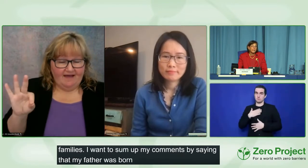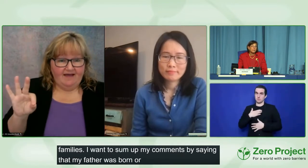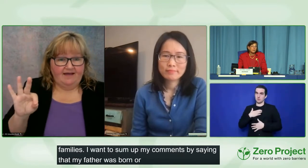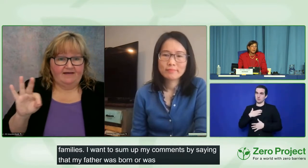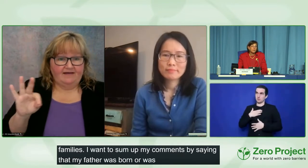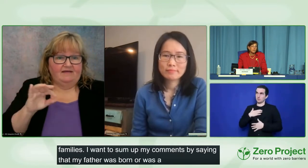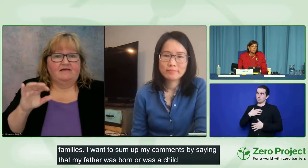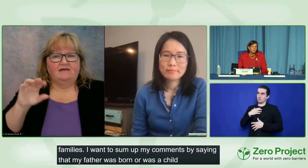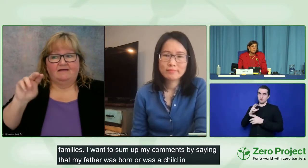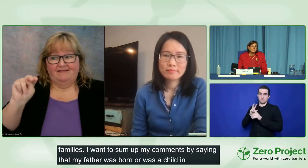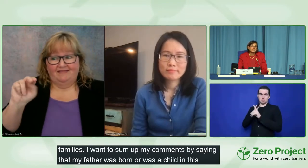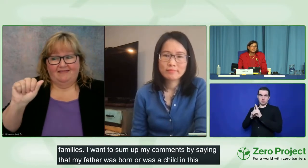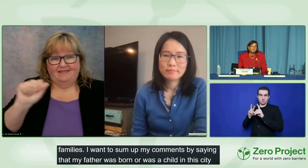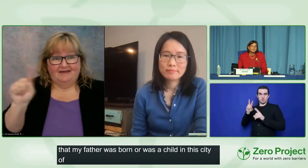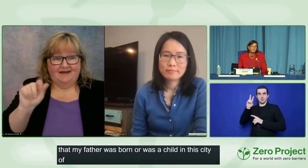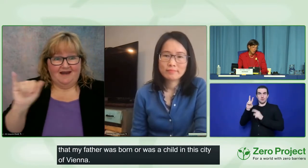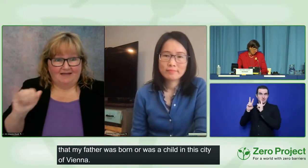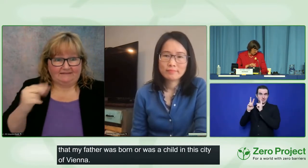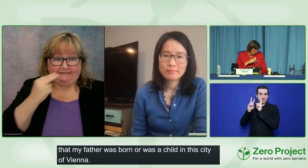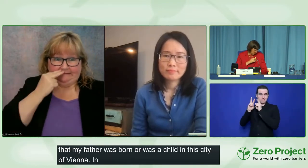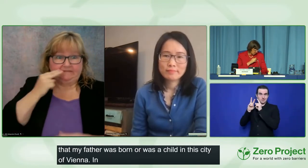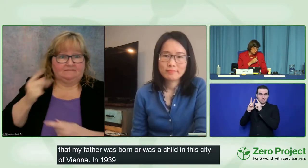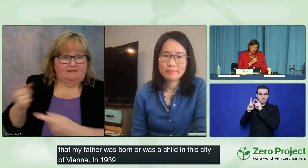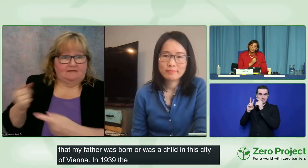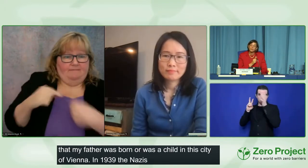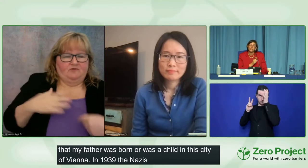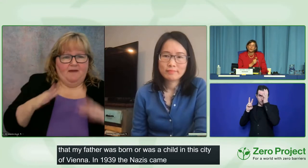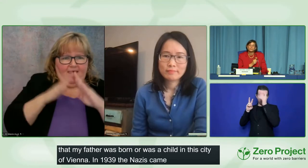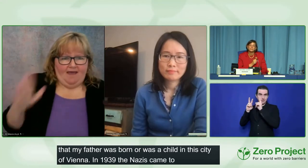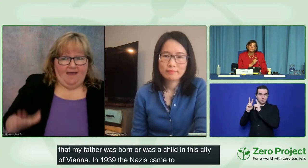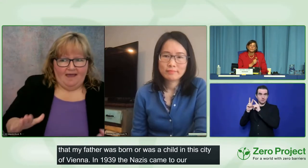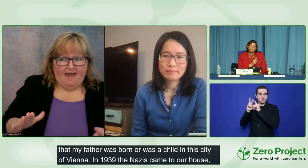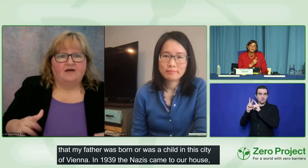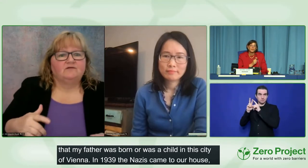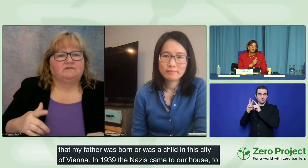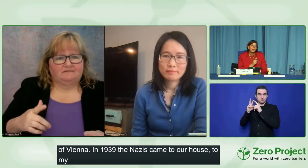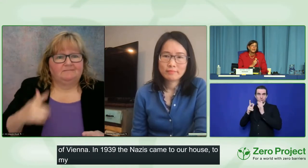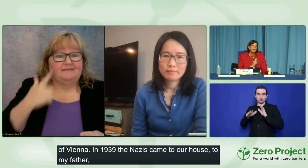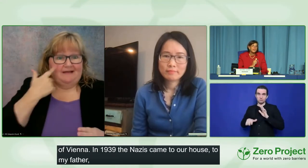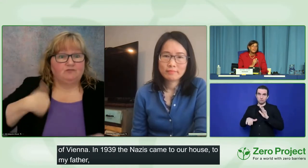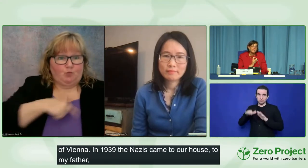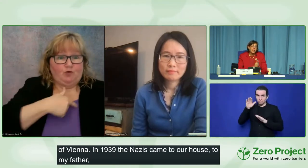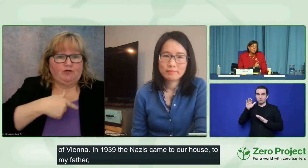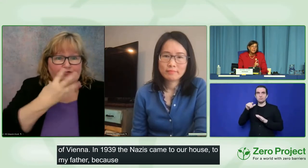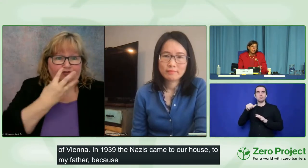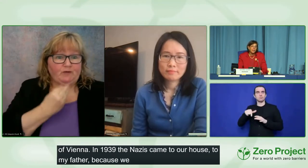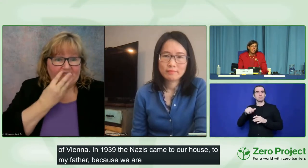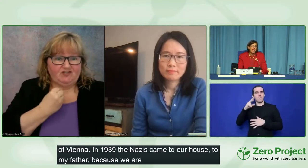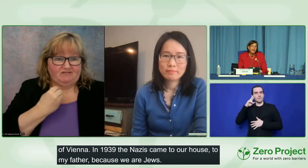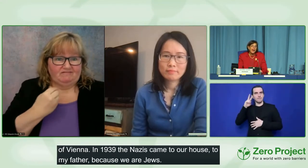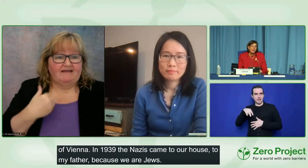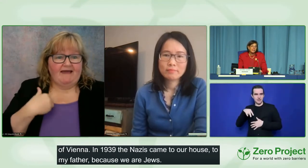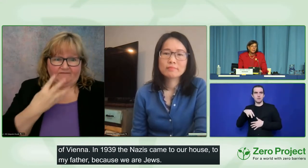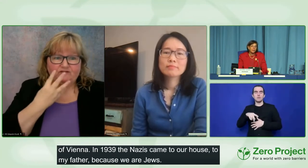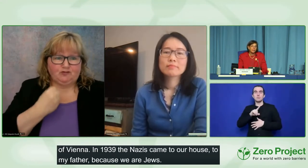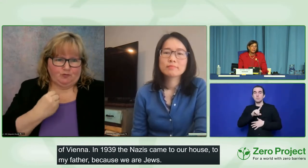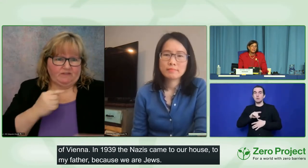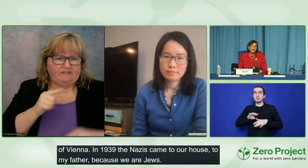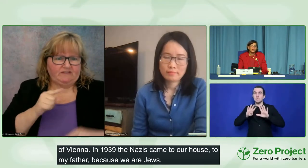father because we are Jews. I am wearing a Jewish star. In the same city,